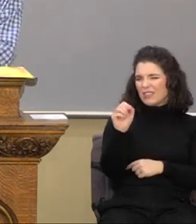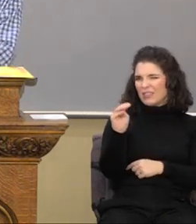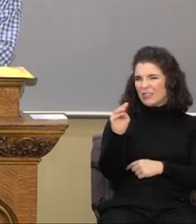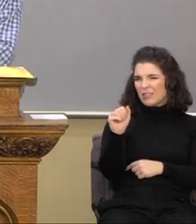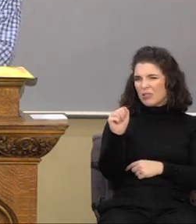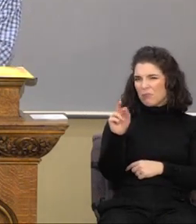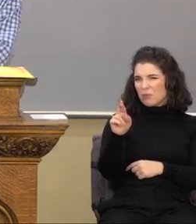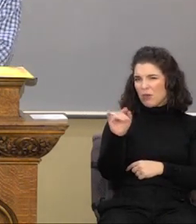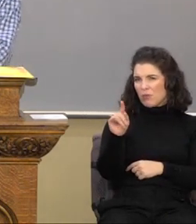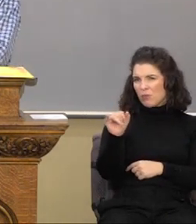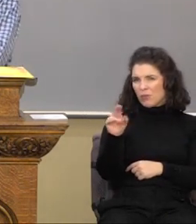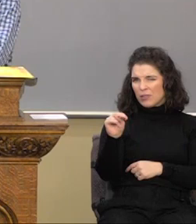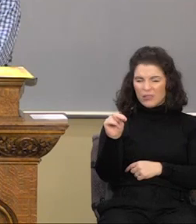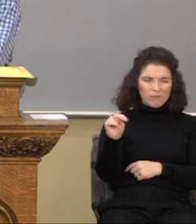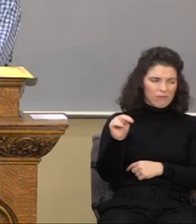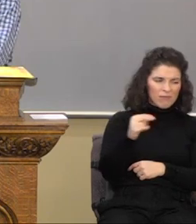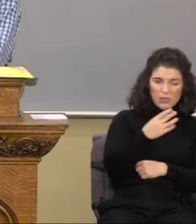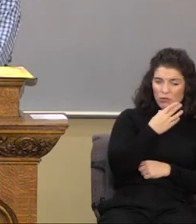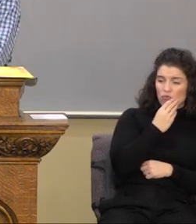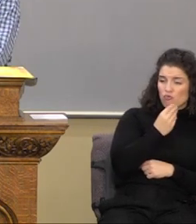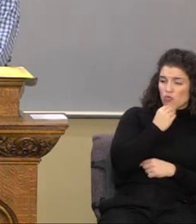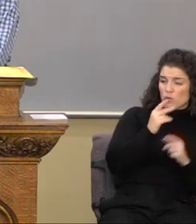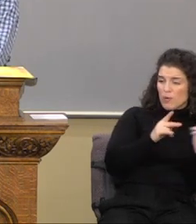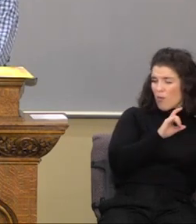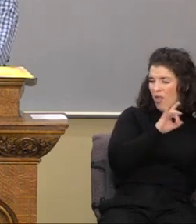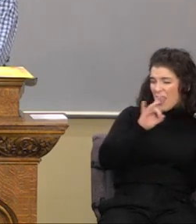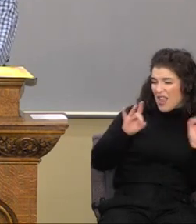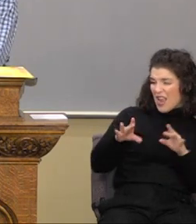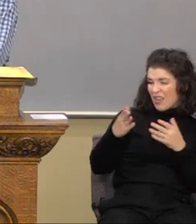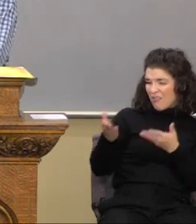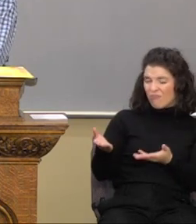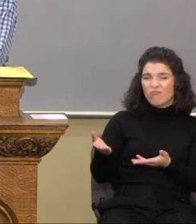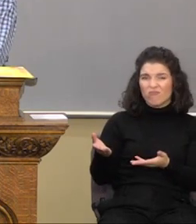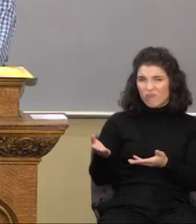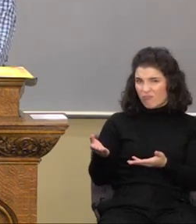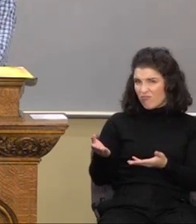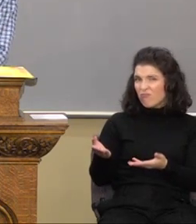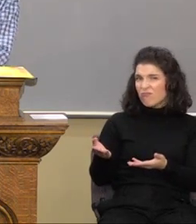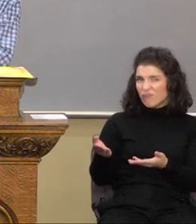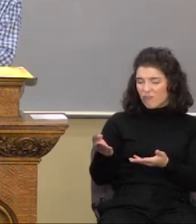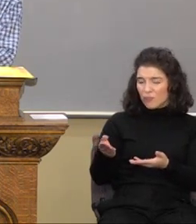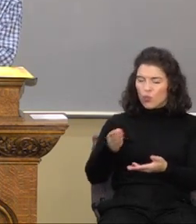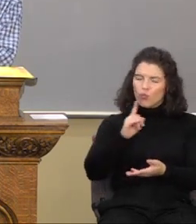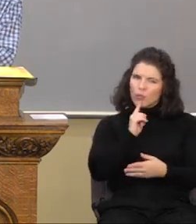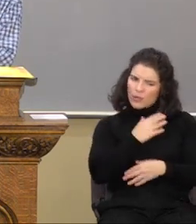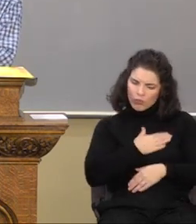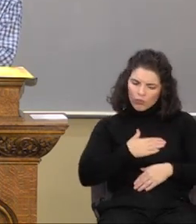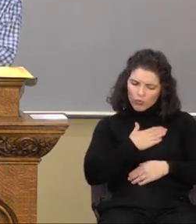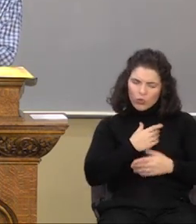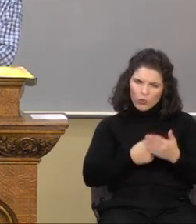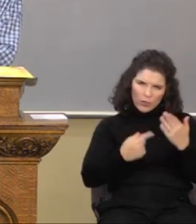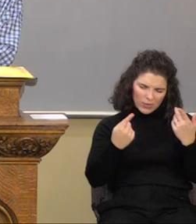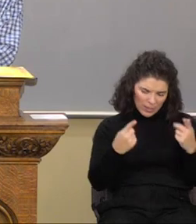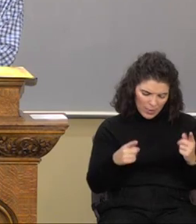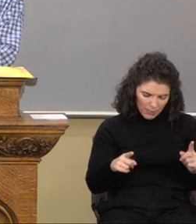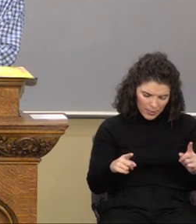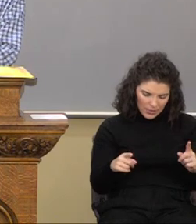by the ranks of Israel, okay? I just appreciate what's going on here, okay?